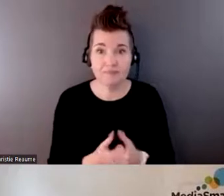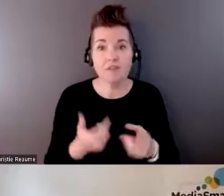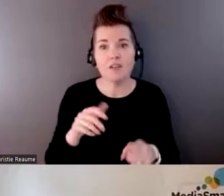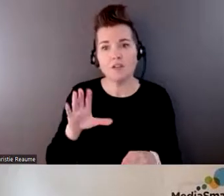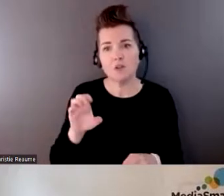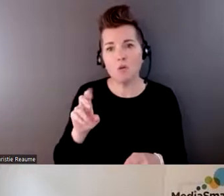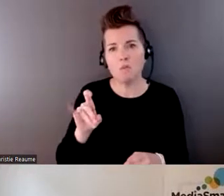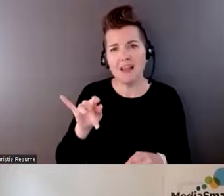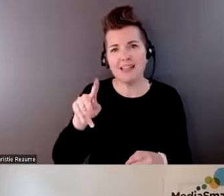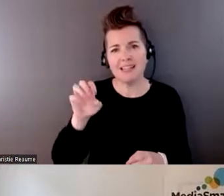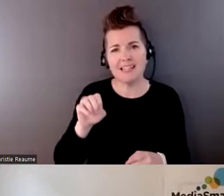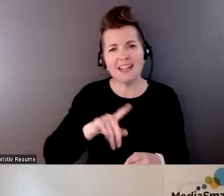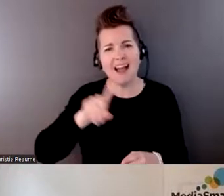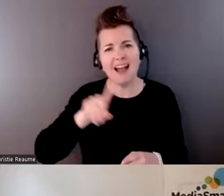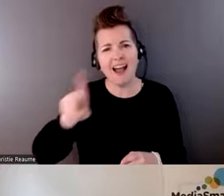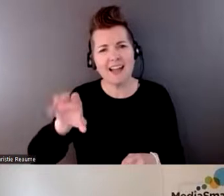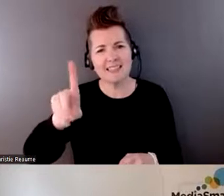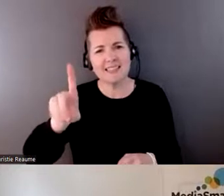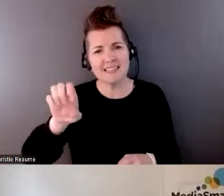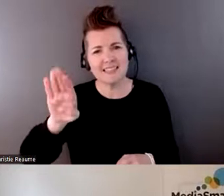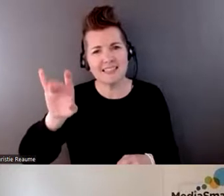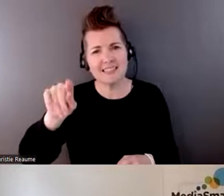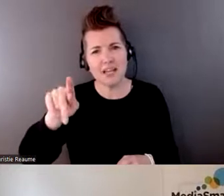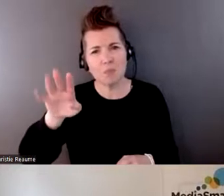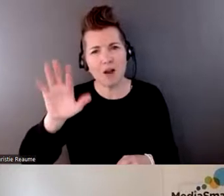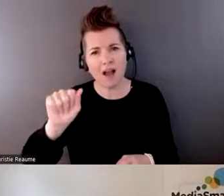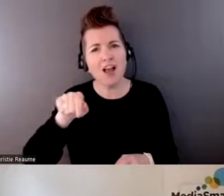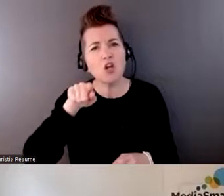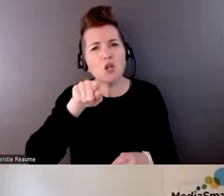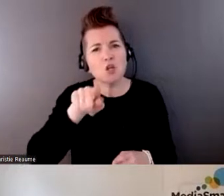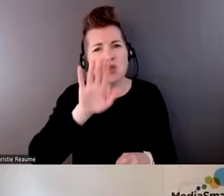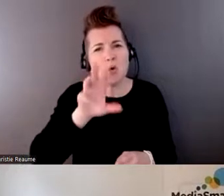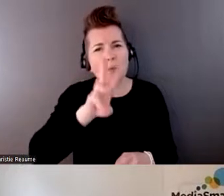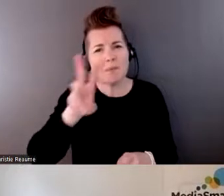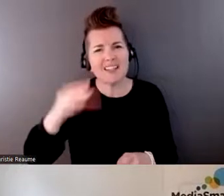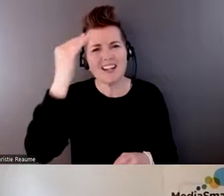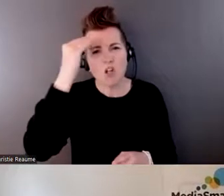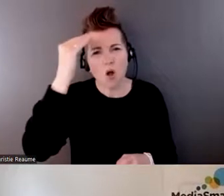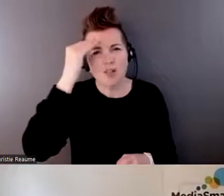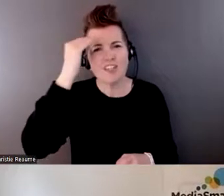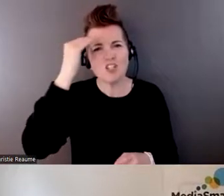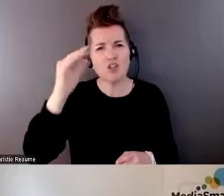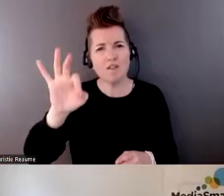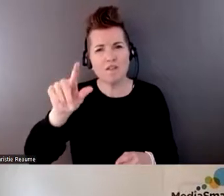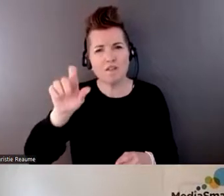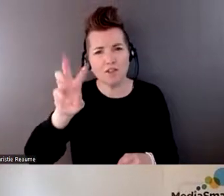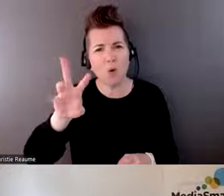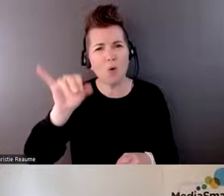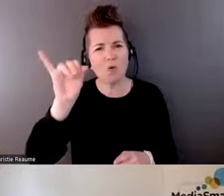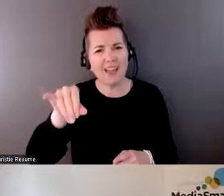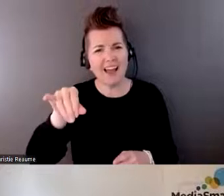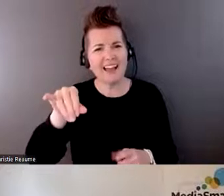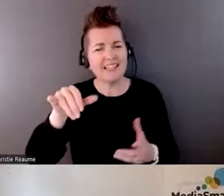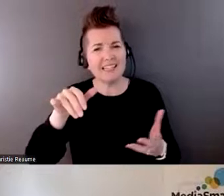knowledgewise.ca that is particularly geared towards older adults. What led you to choose this focus